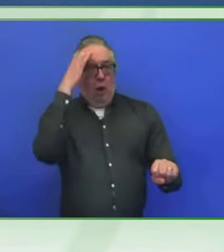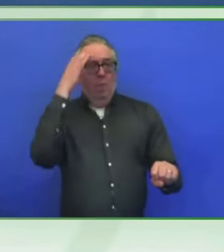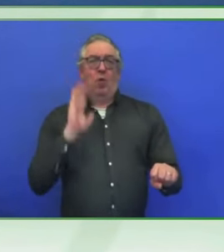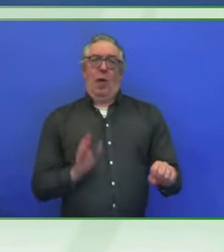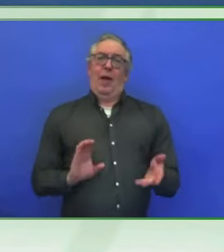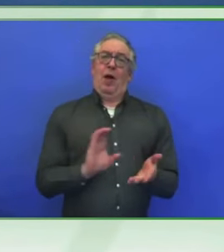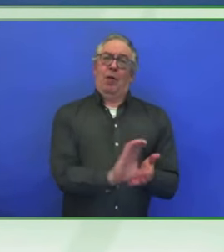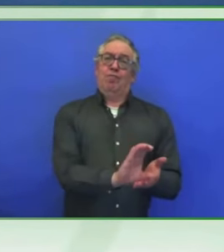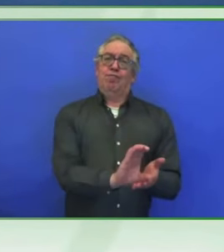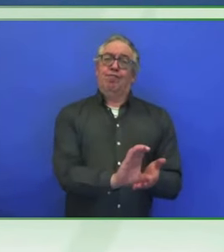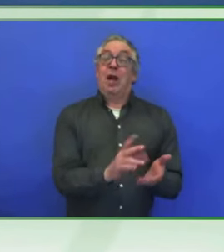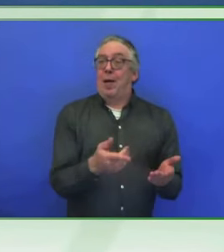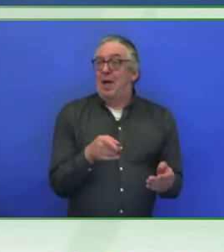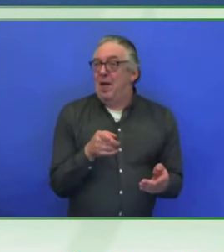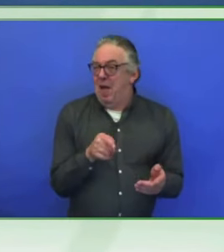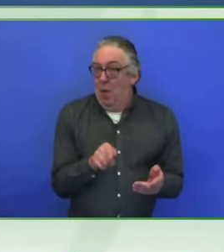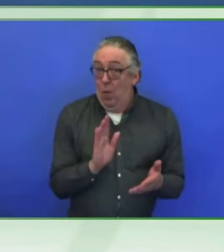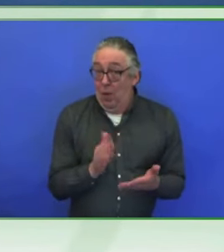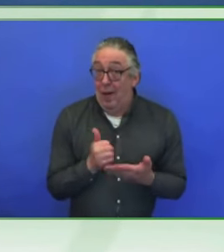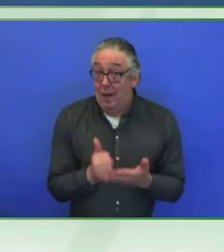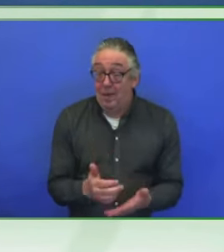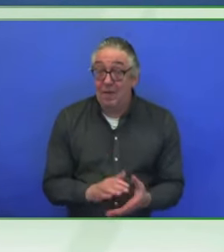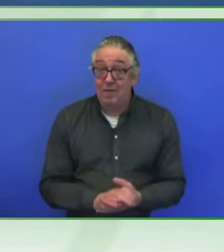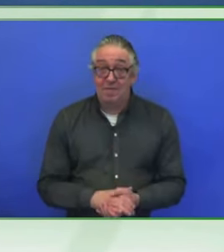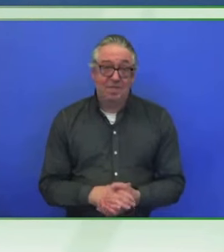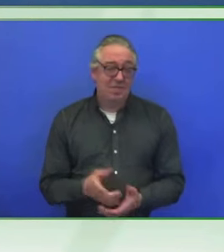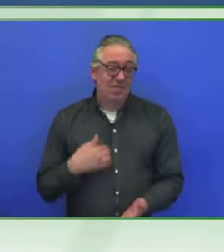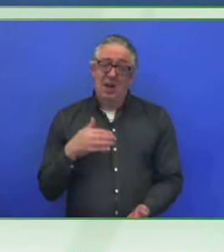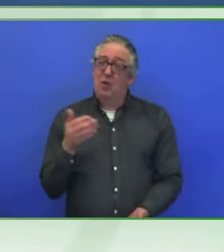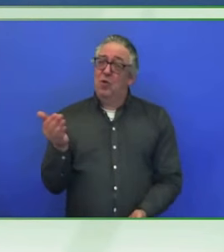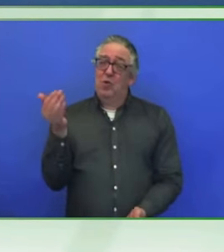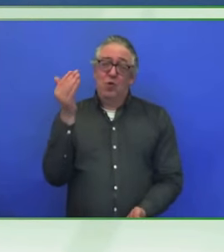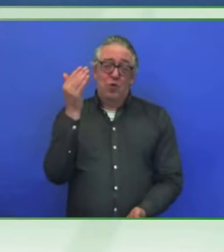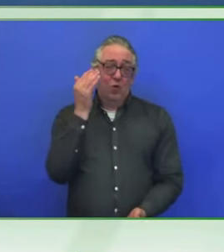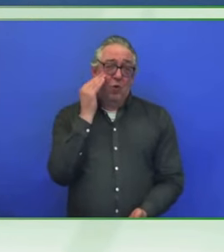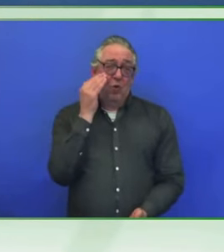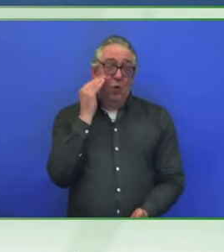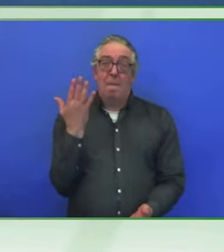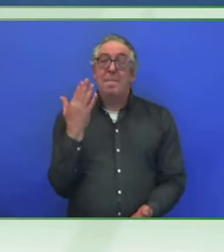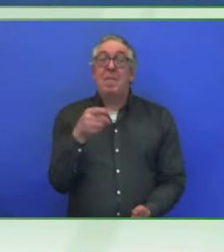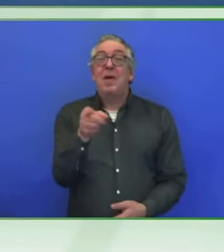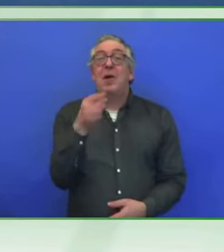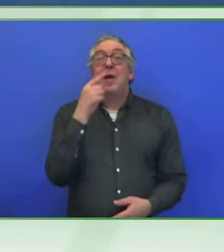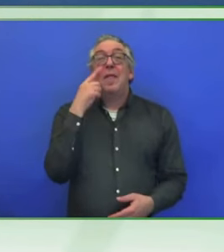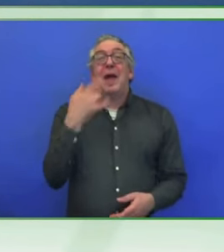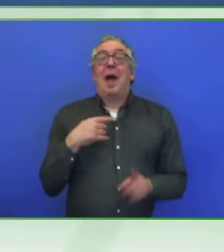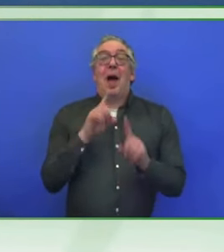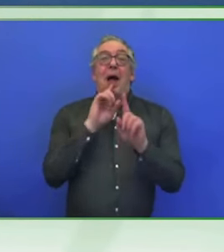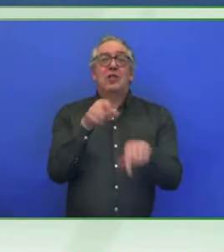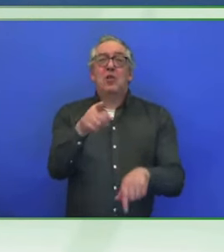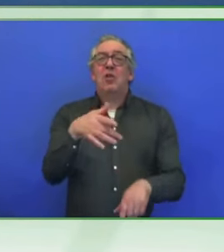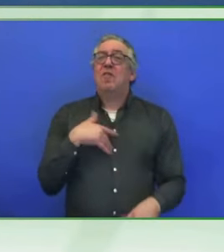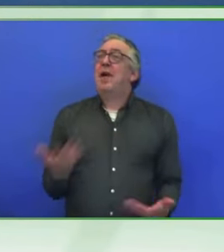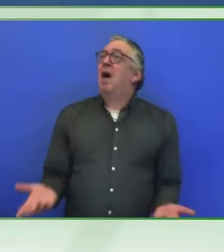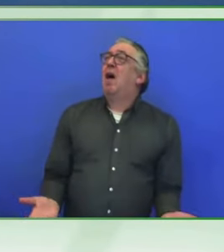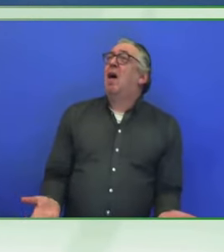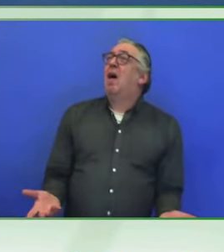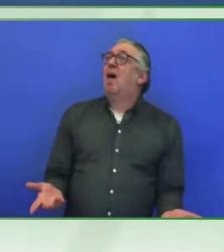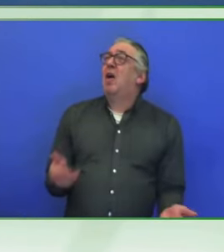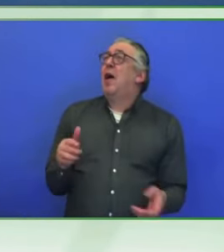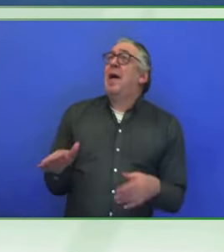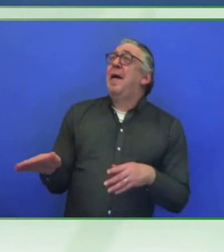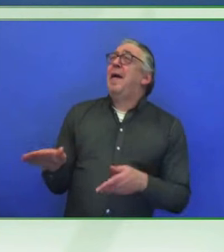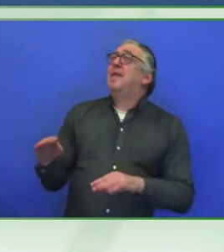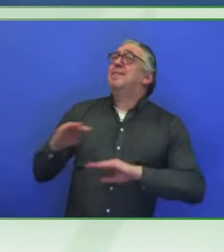I, I, I'm so sure that you don't, you might not be satisfied with my answer, but my immediate response is to demonstrate